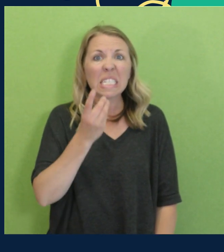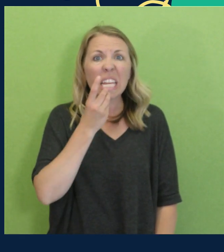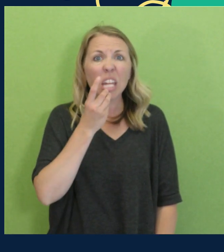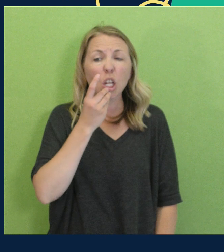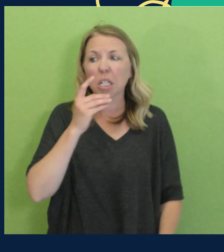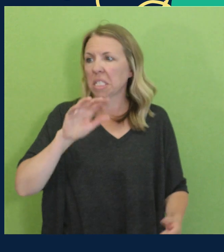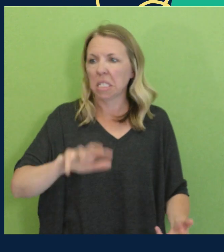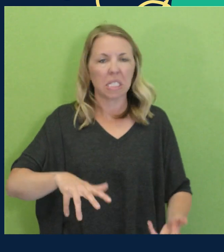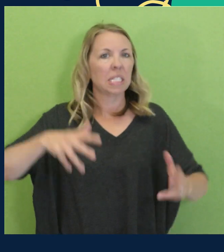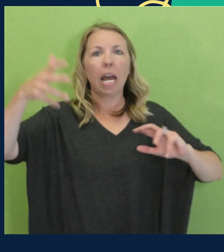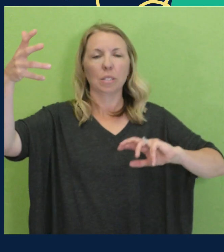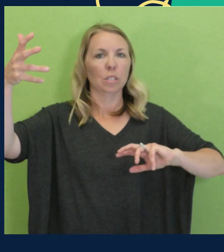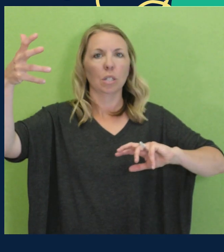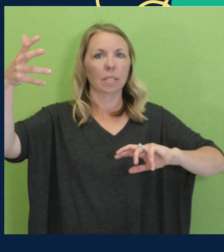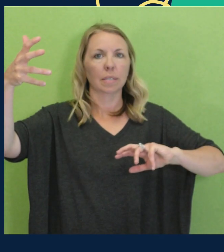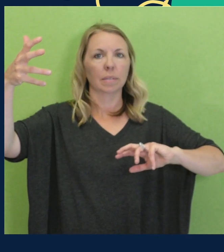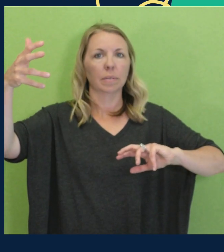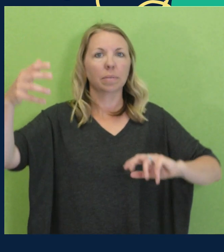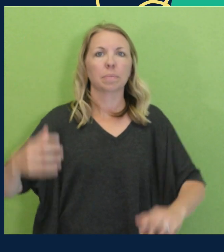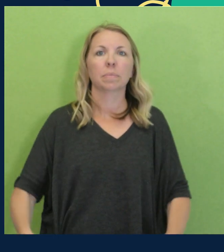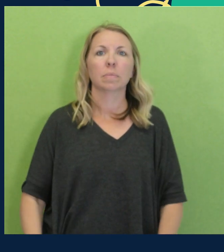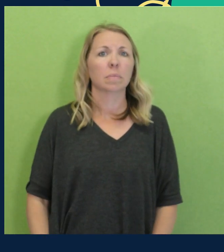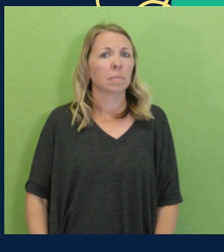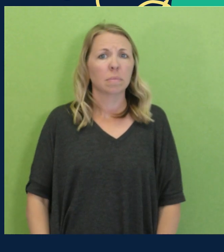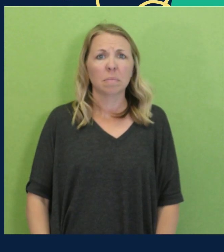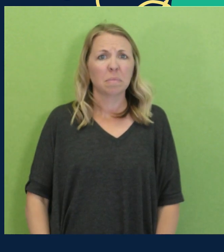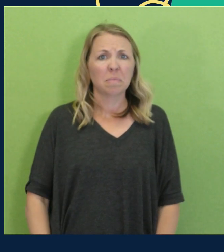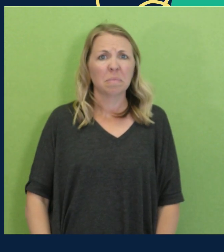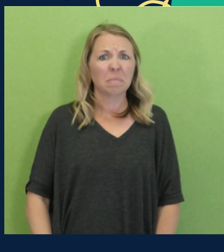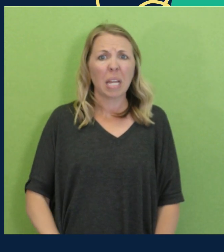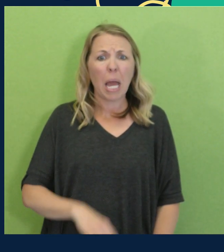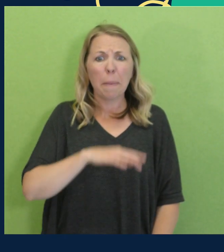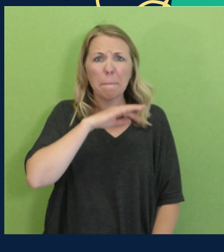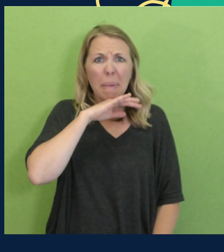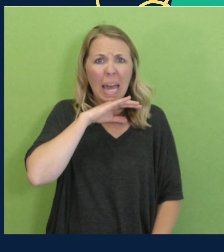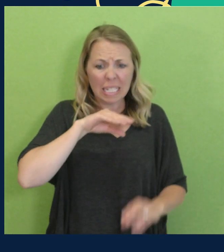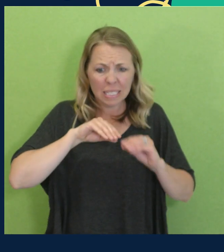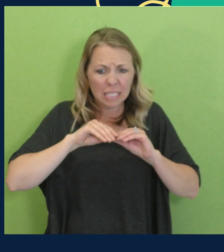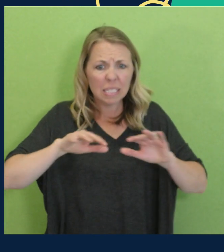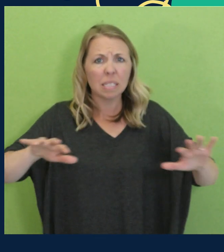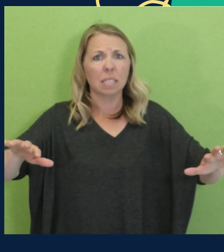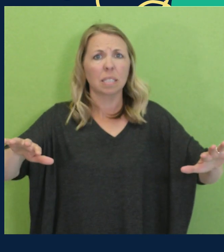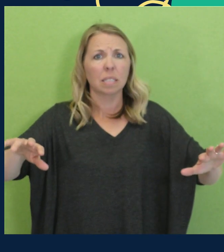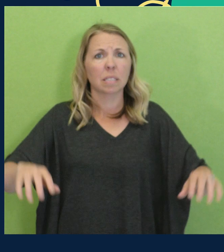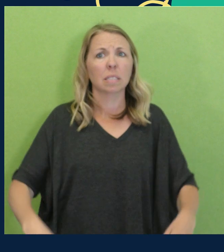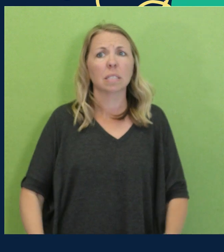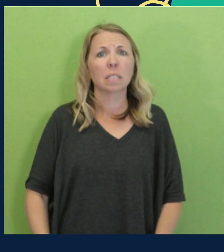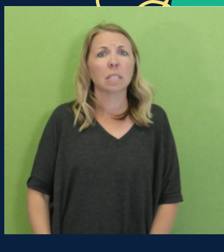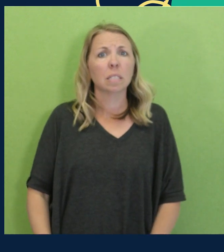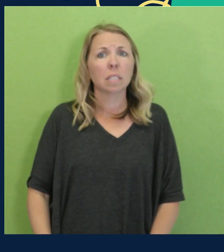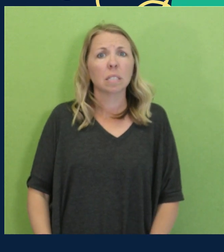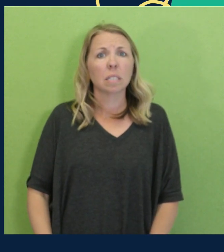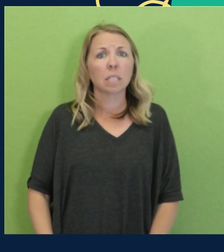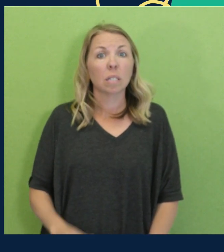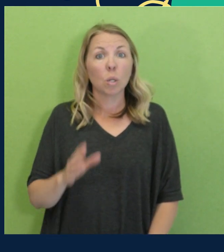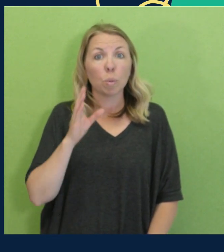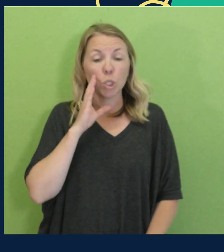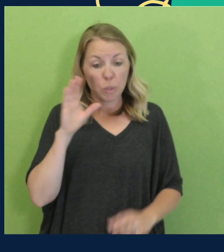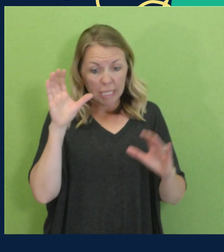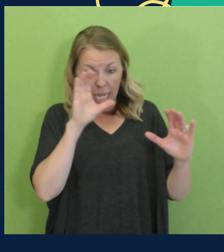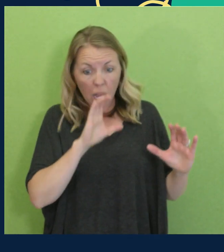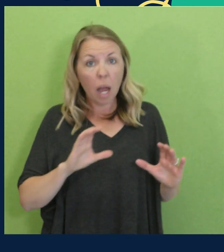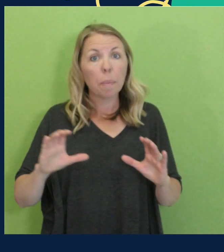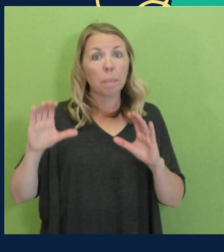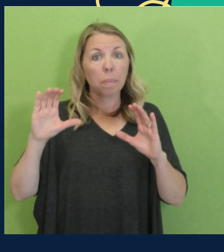Dinner disaster! You made such a mess. Would you